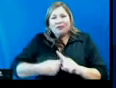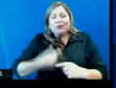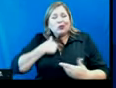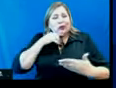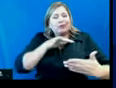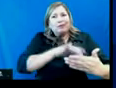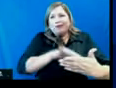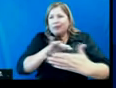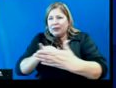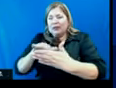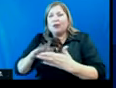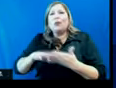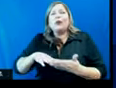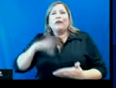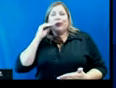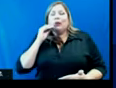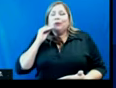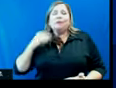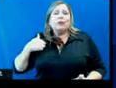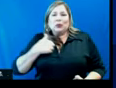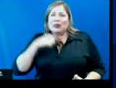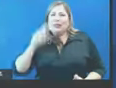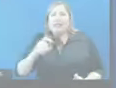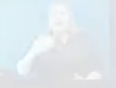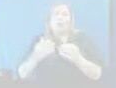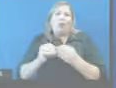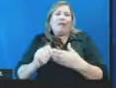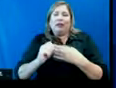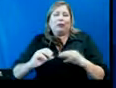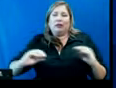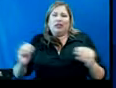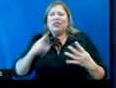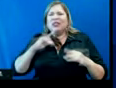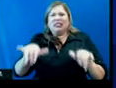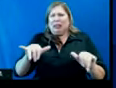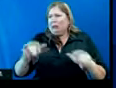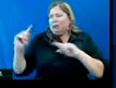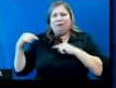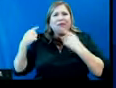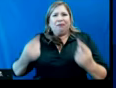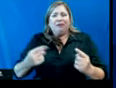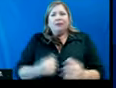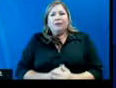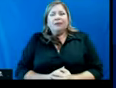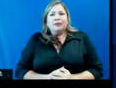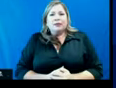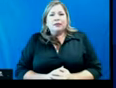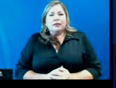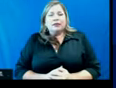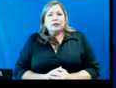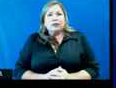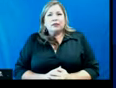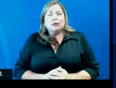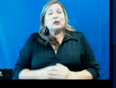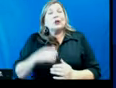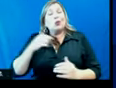we are putting forward a limited stay-at-home order. We're asking that, as part of this targeted, limited stay